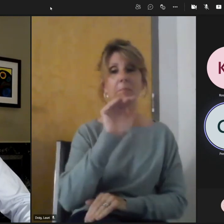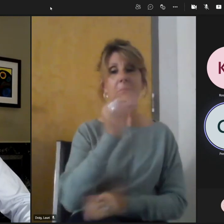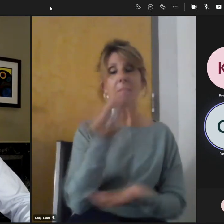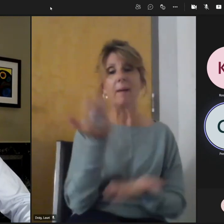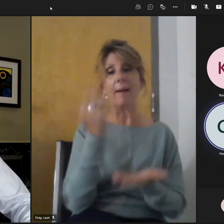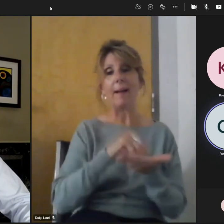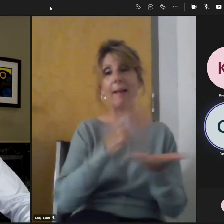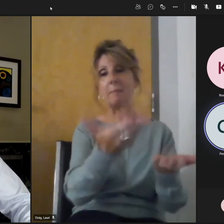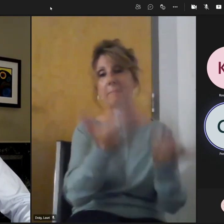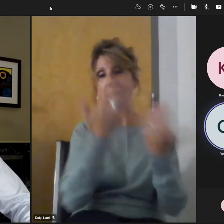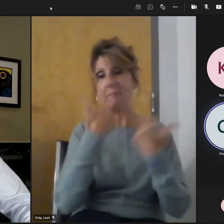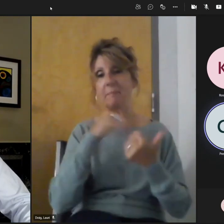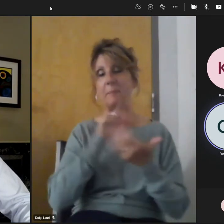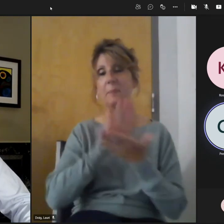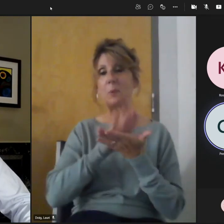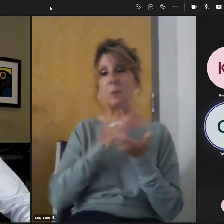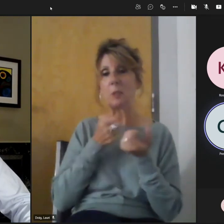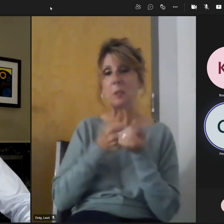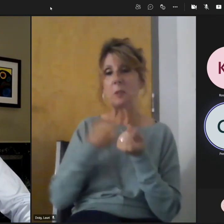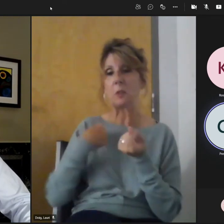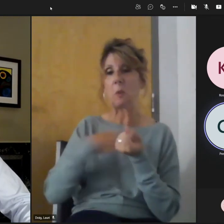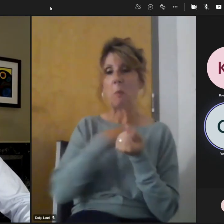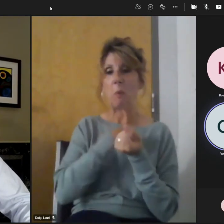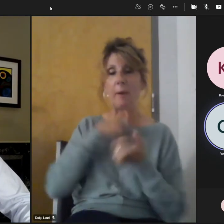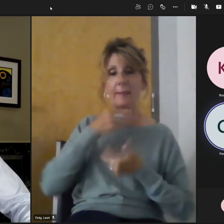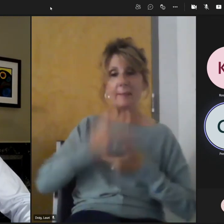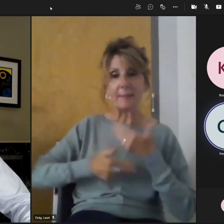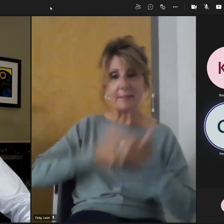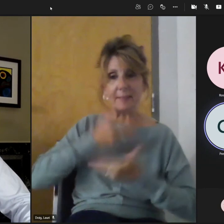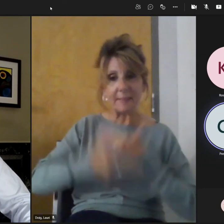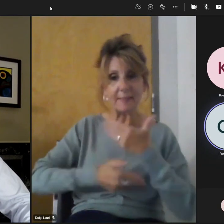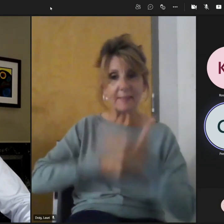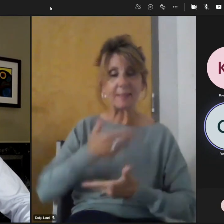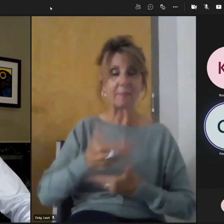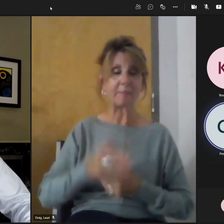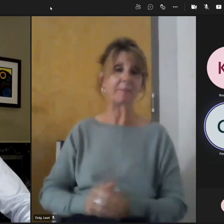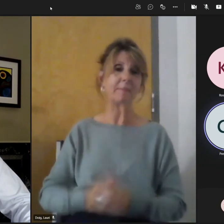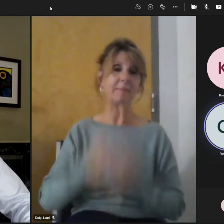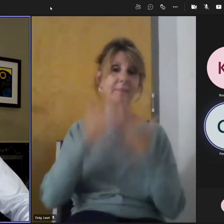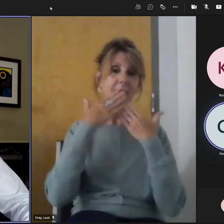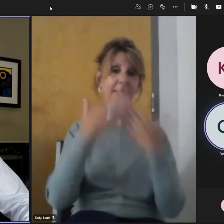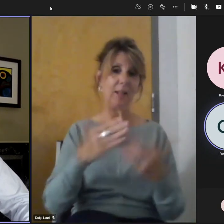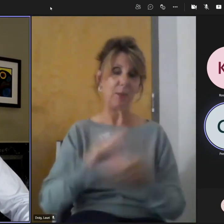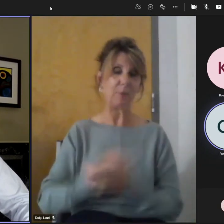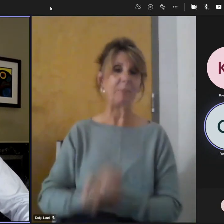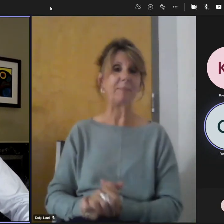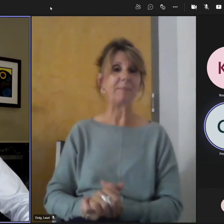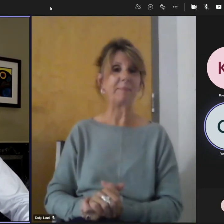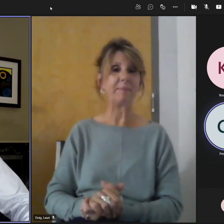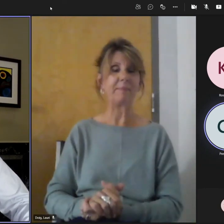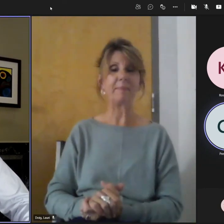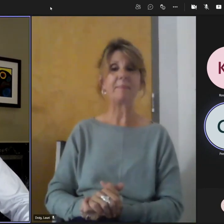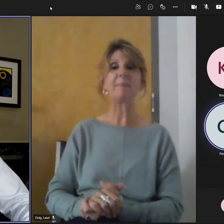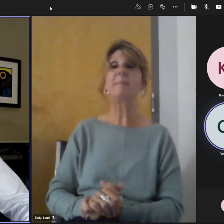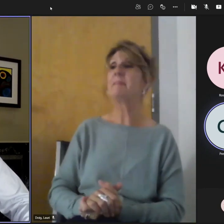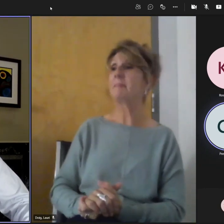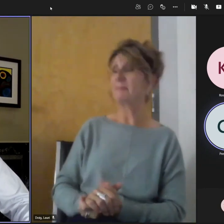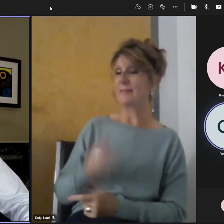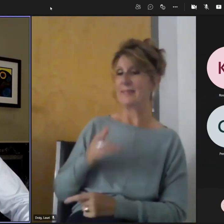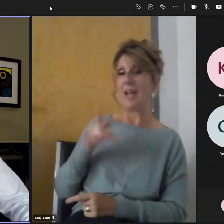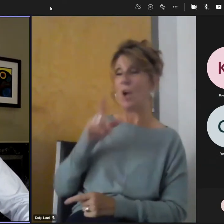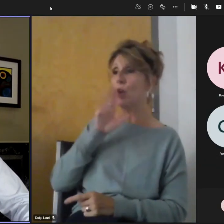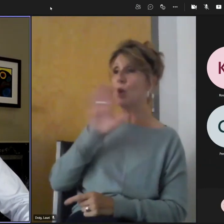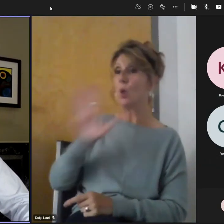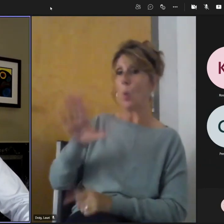supports and working with you. So thank you very, very much. Good. Well, you've got a great agenda. I'm so